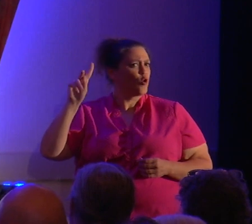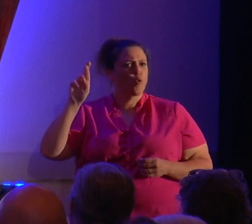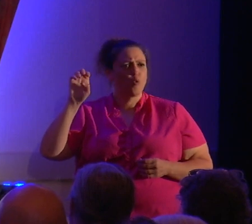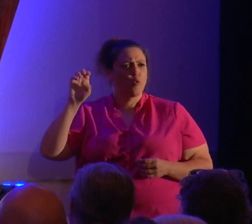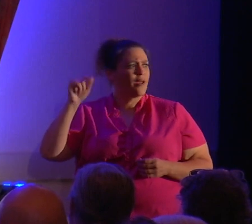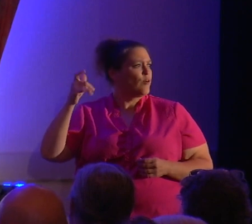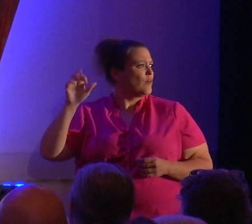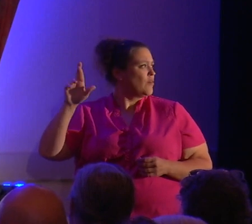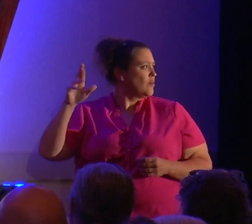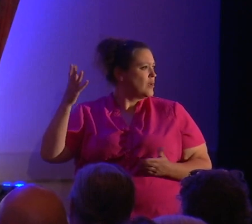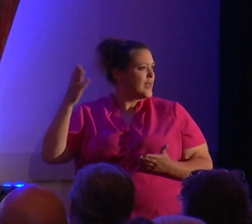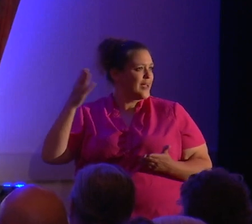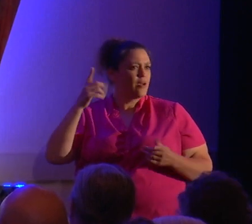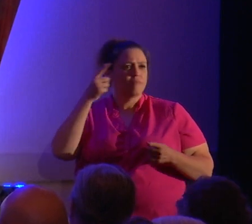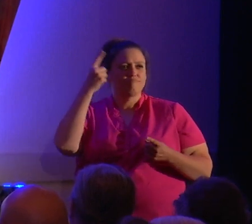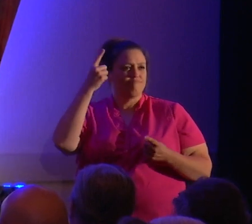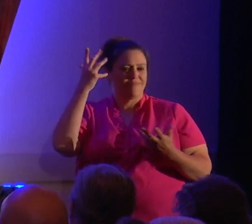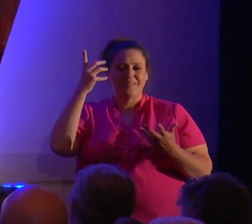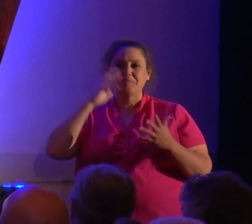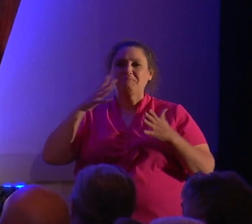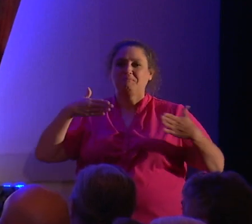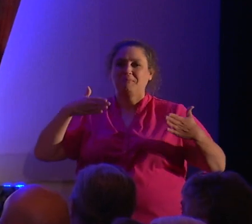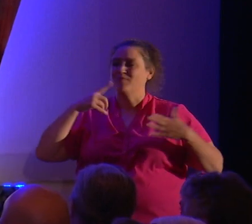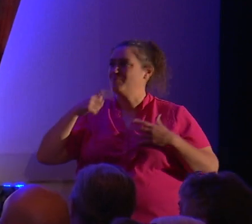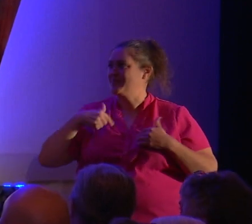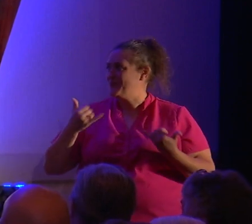Wherever. Great job. Nice.